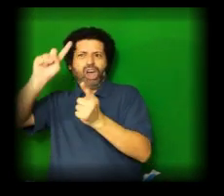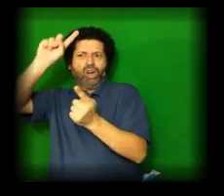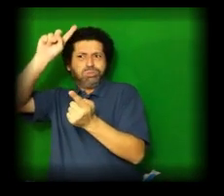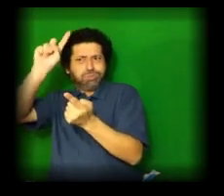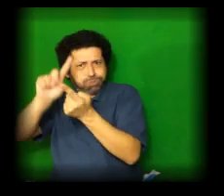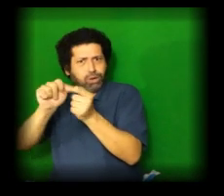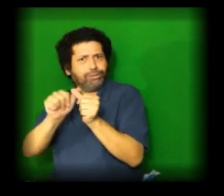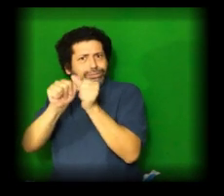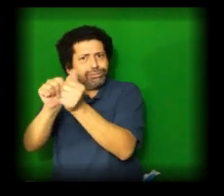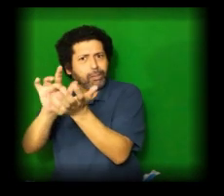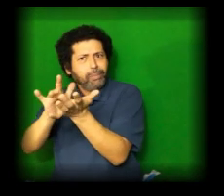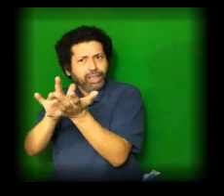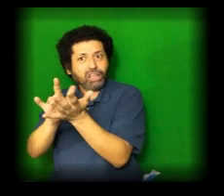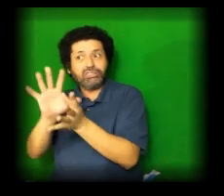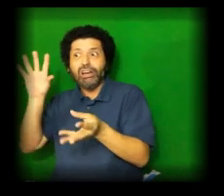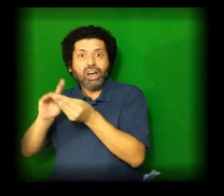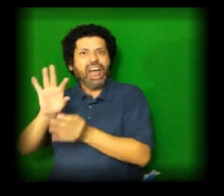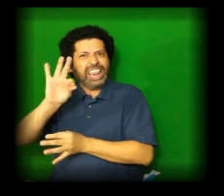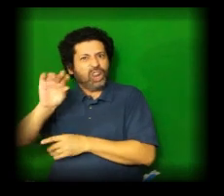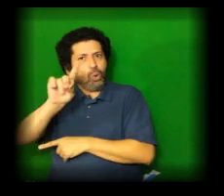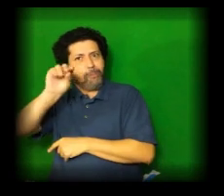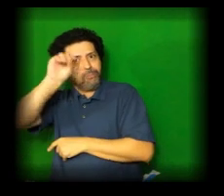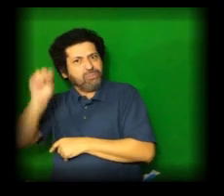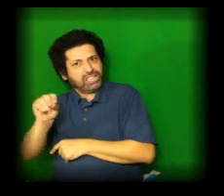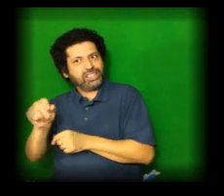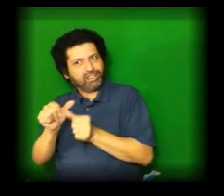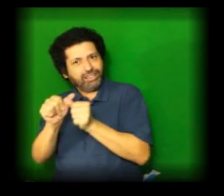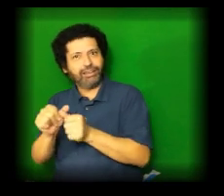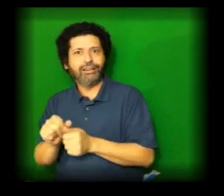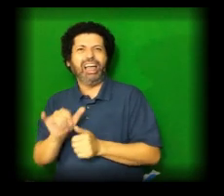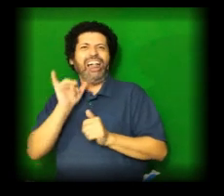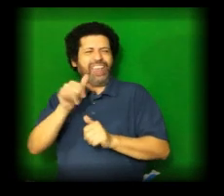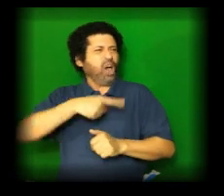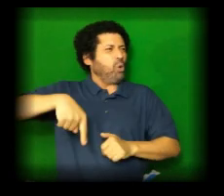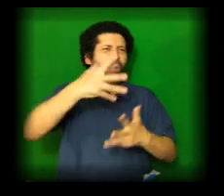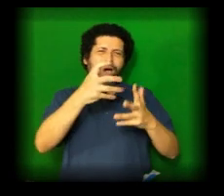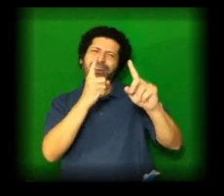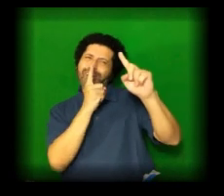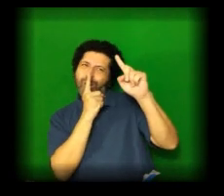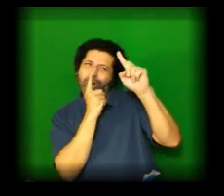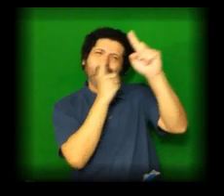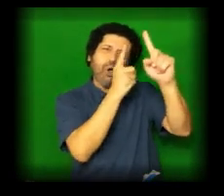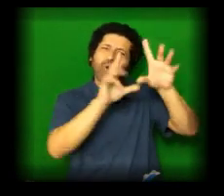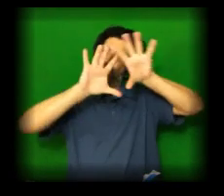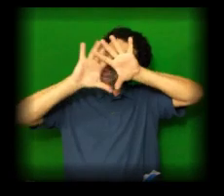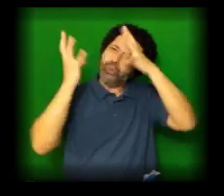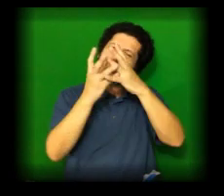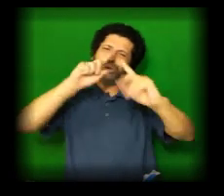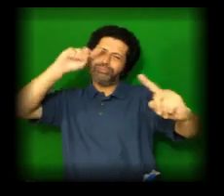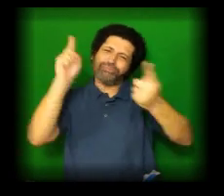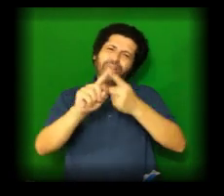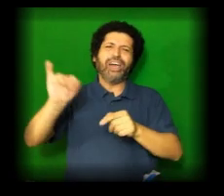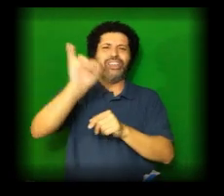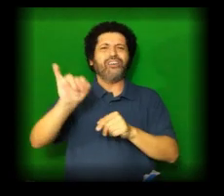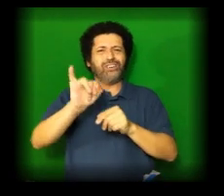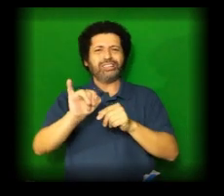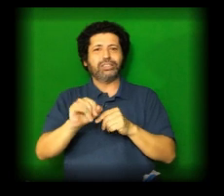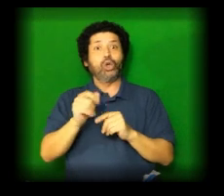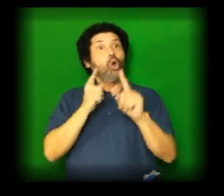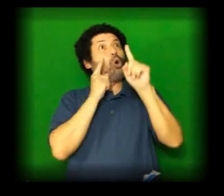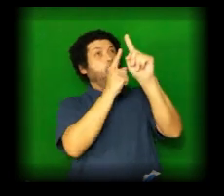suppressed viral loads. To help reach the global goal of ending HIV-AIDS as a public health threat by 2030,